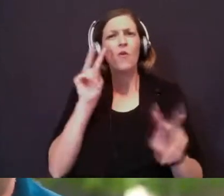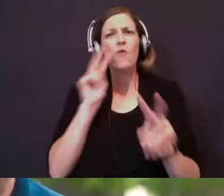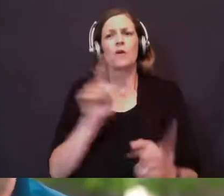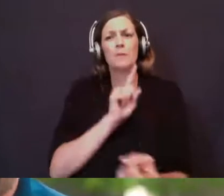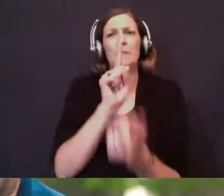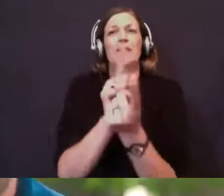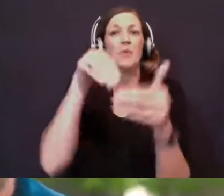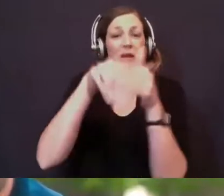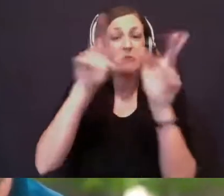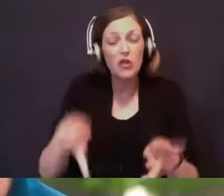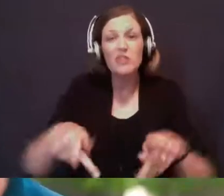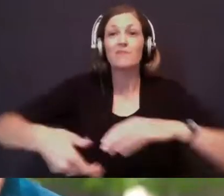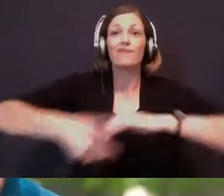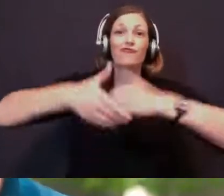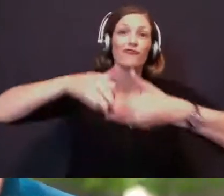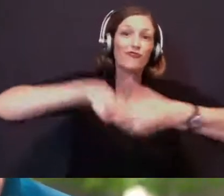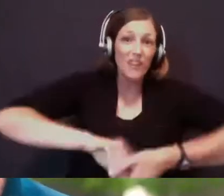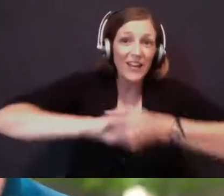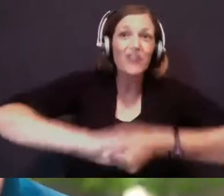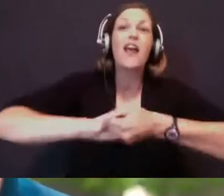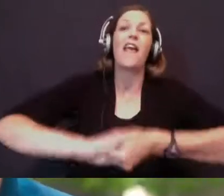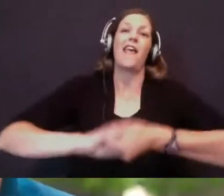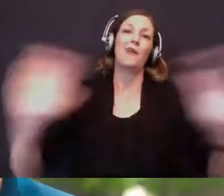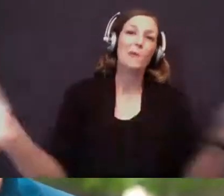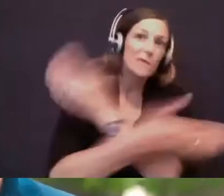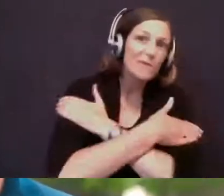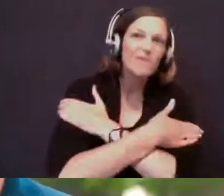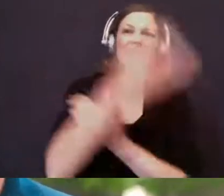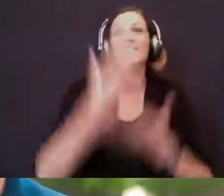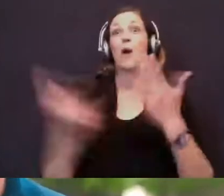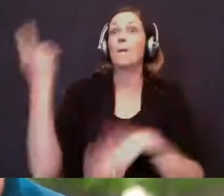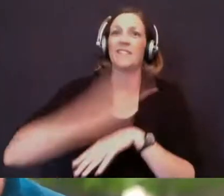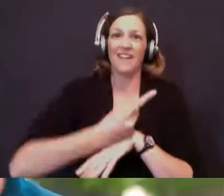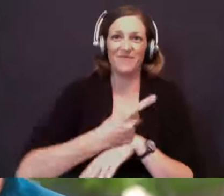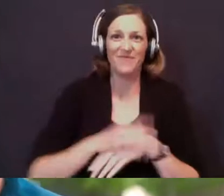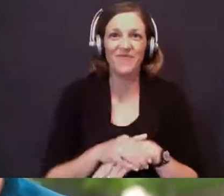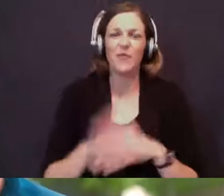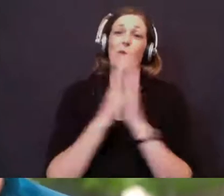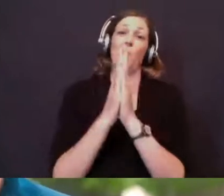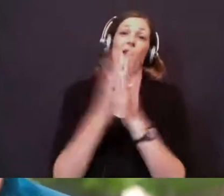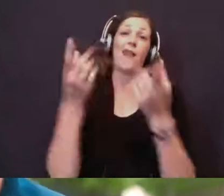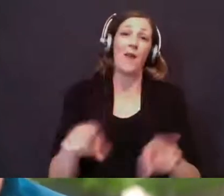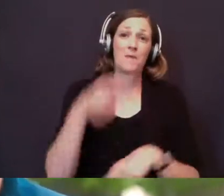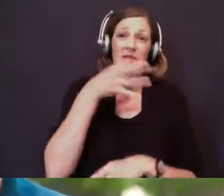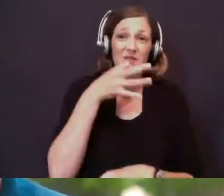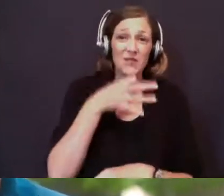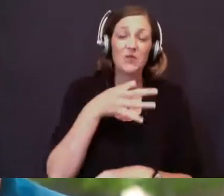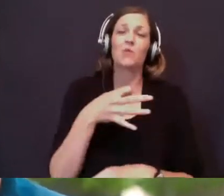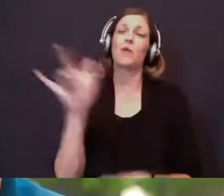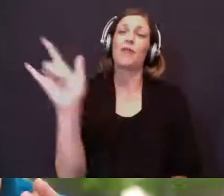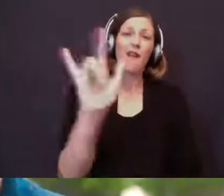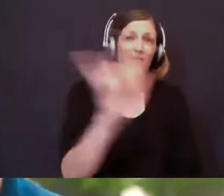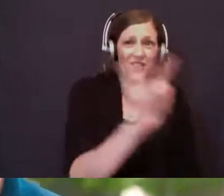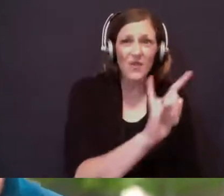person and shaking your hand and giving you a big hug someday. And we are going to pray that that happens soon. We love you guys.